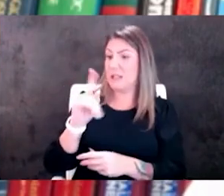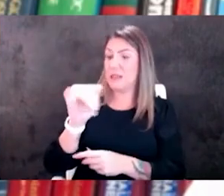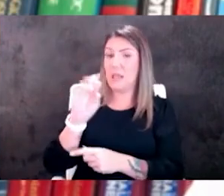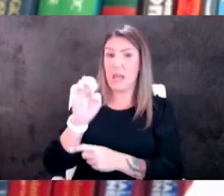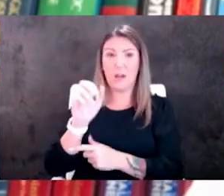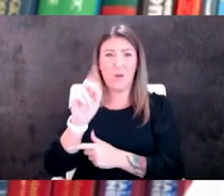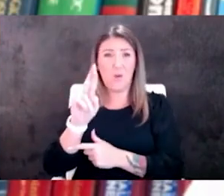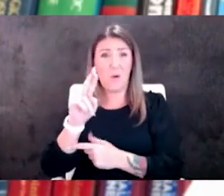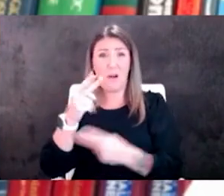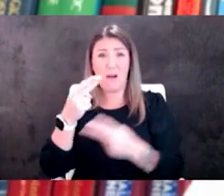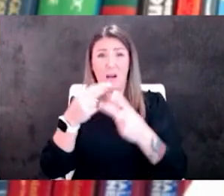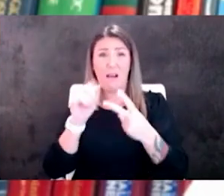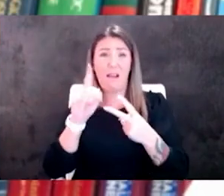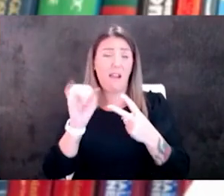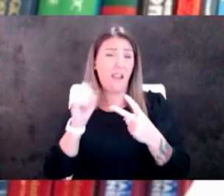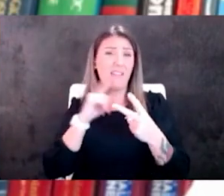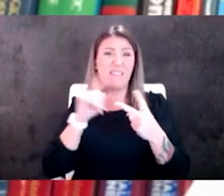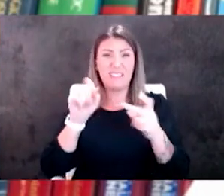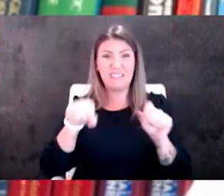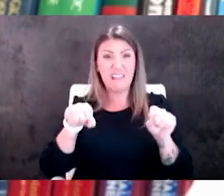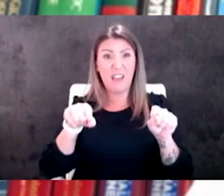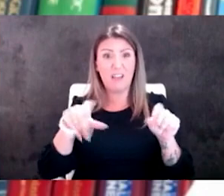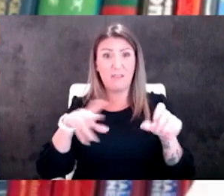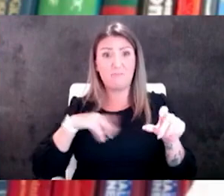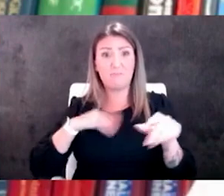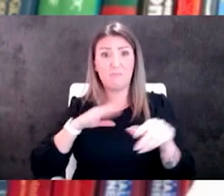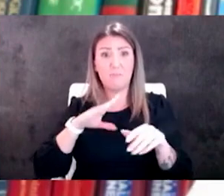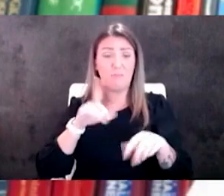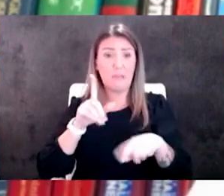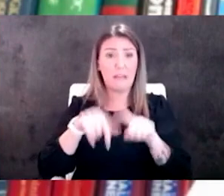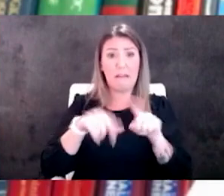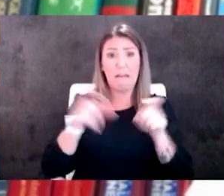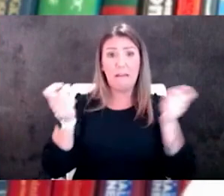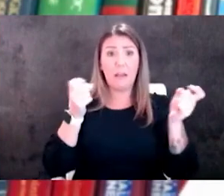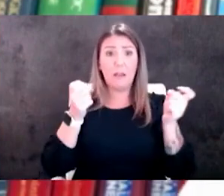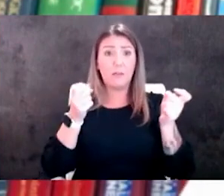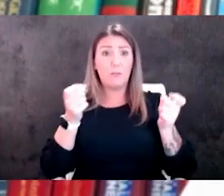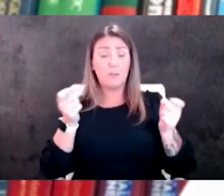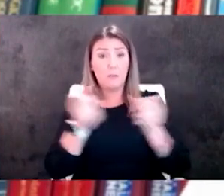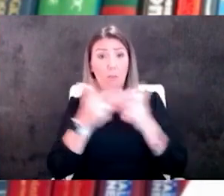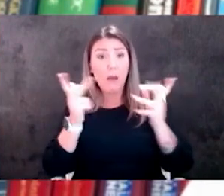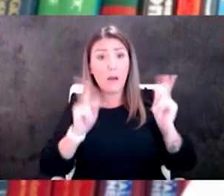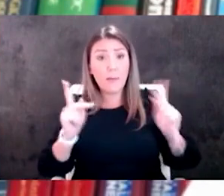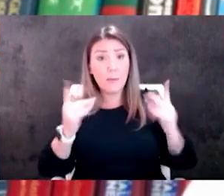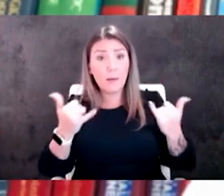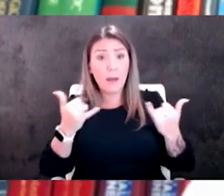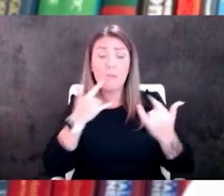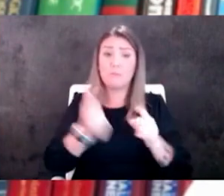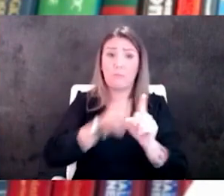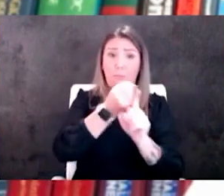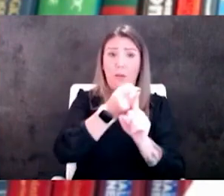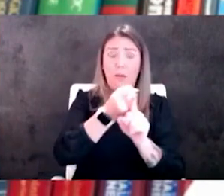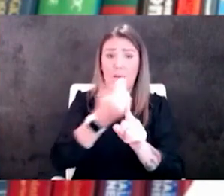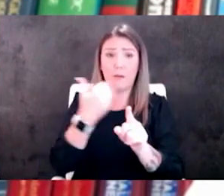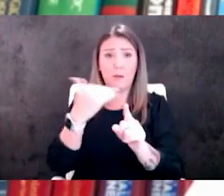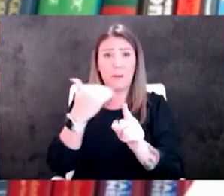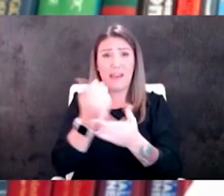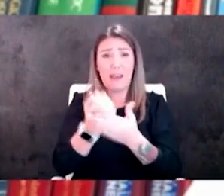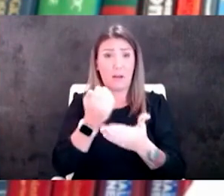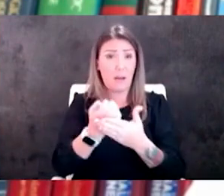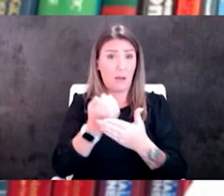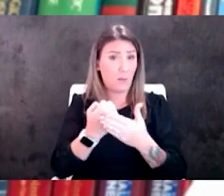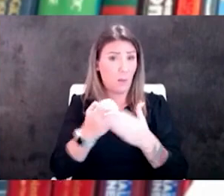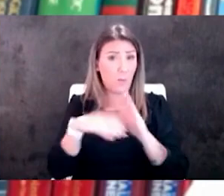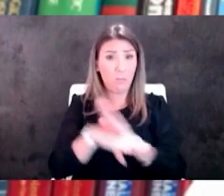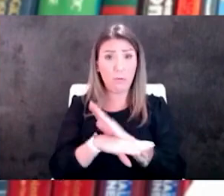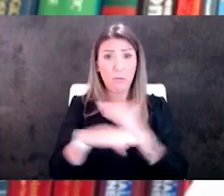because of their they can't really handle the load they've got right now so it would impact us of course economically it's it's